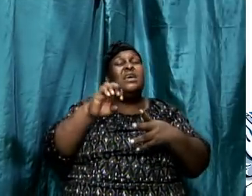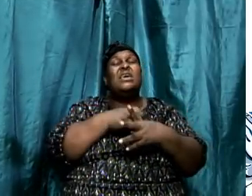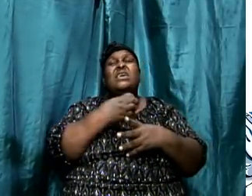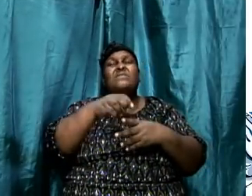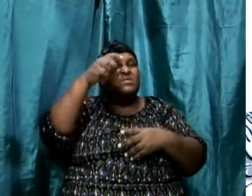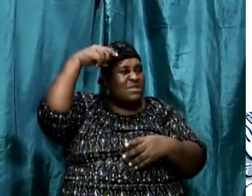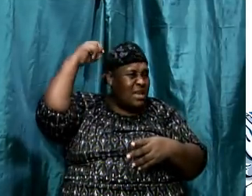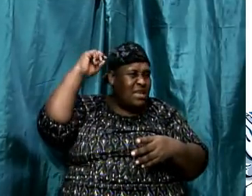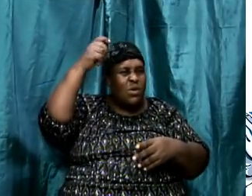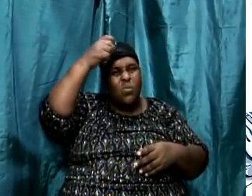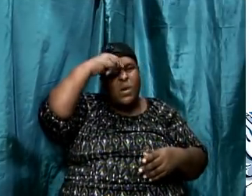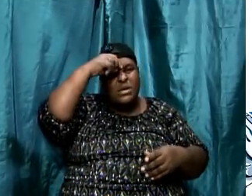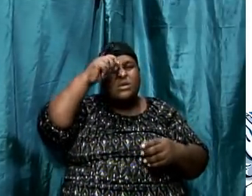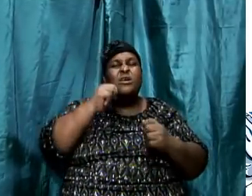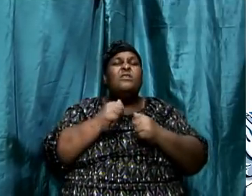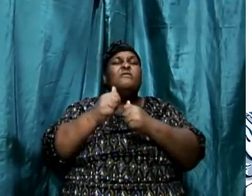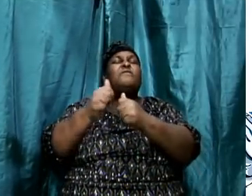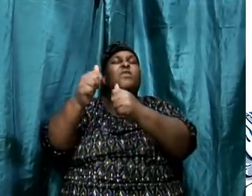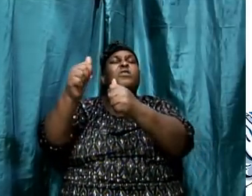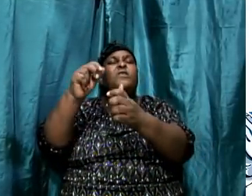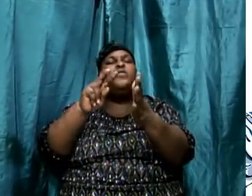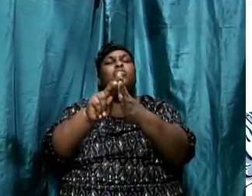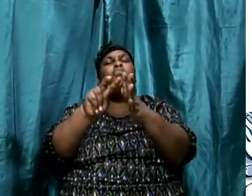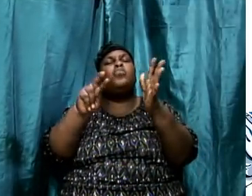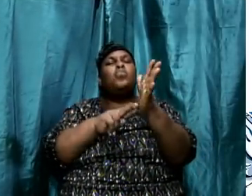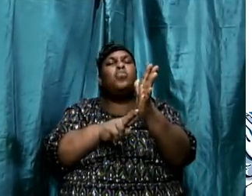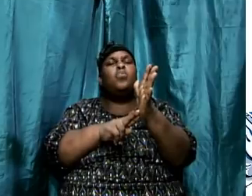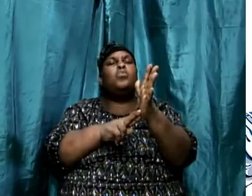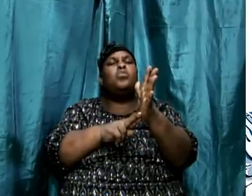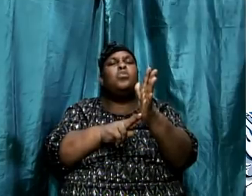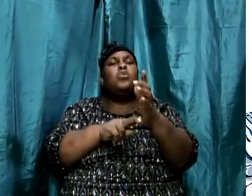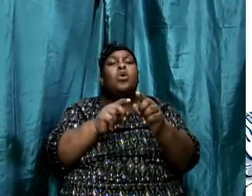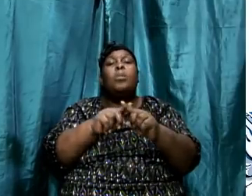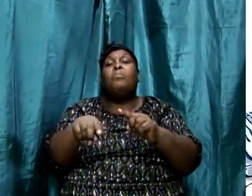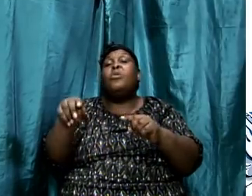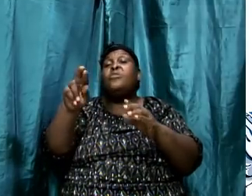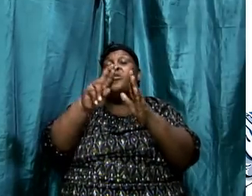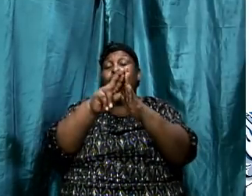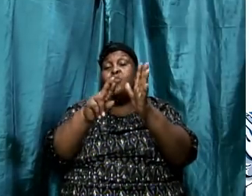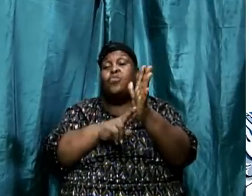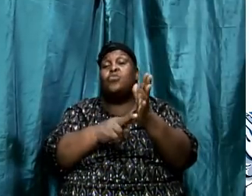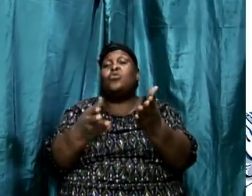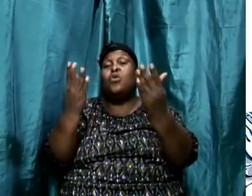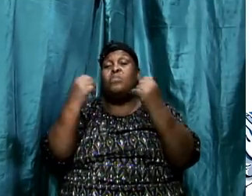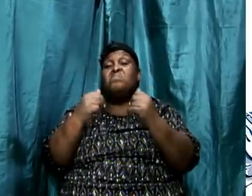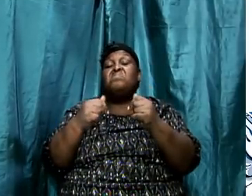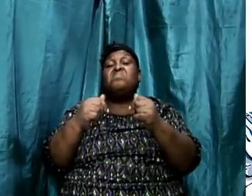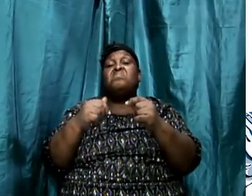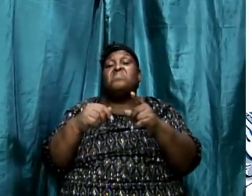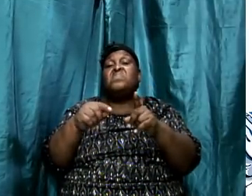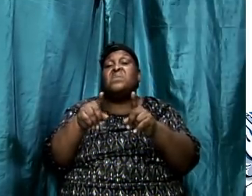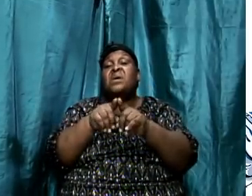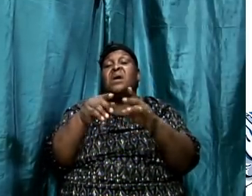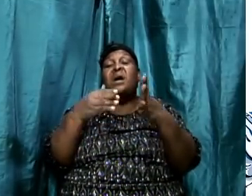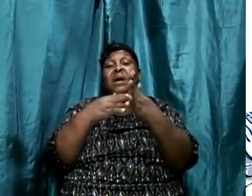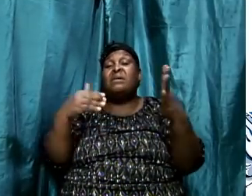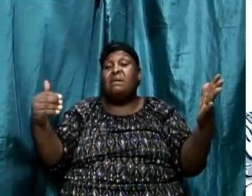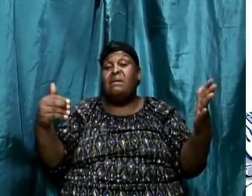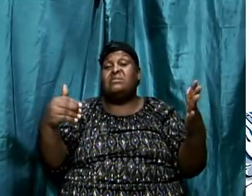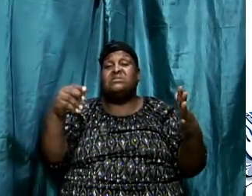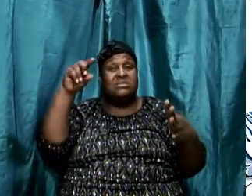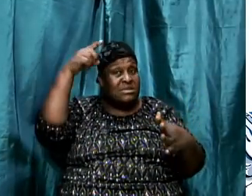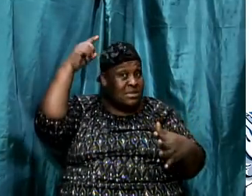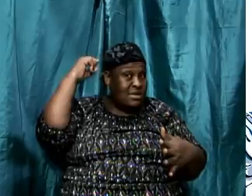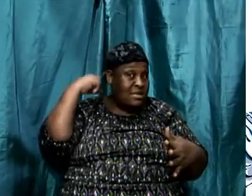follow the rules that existed, the rule that came about was against his God and therefore he continued to pray. But guess what? We learn